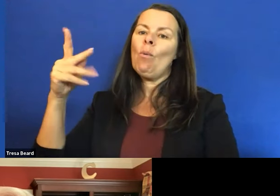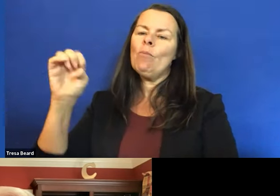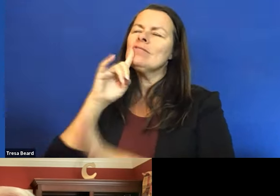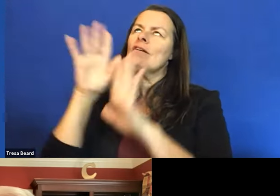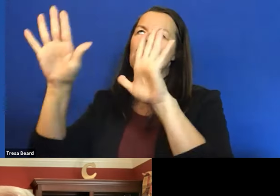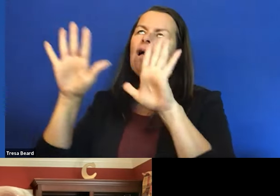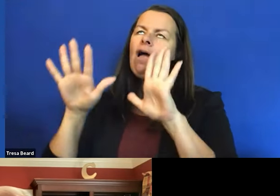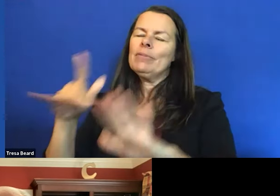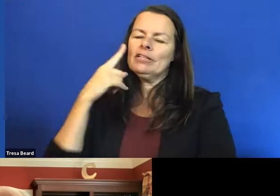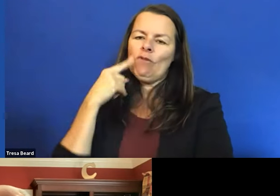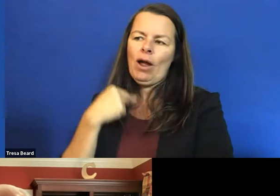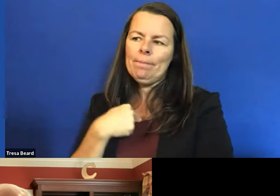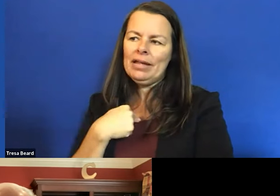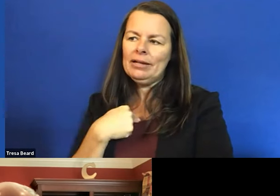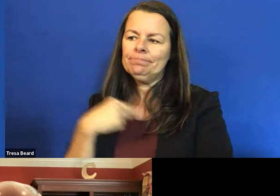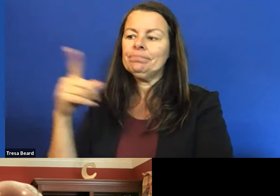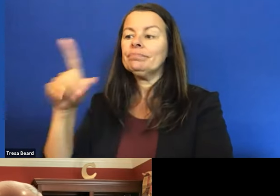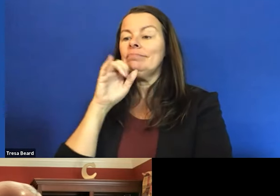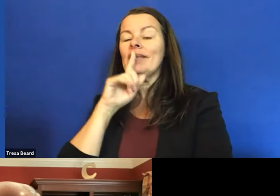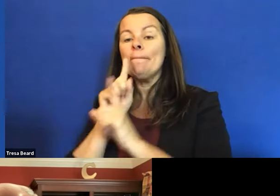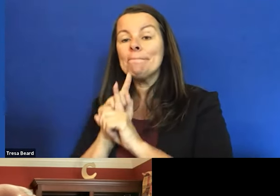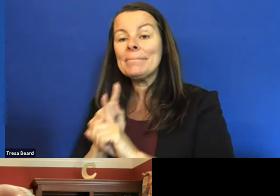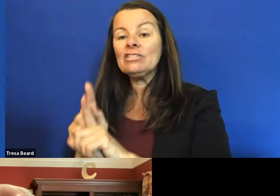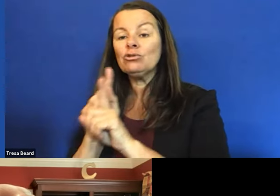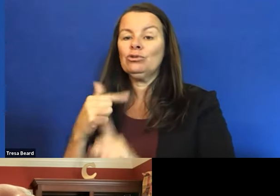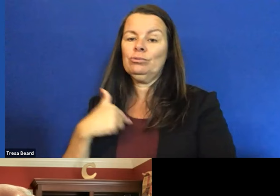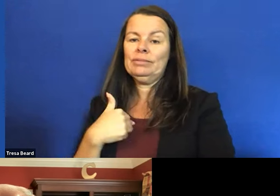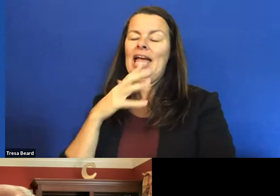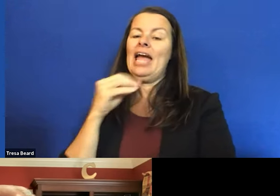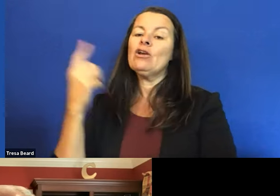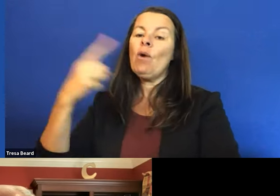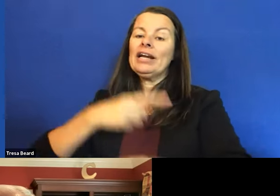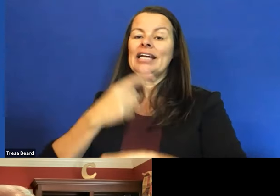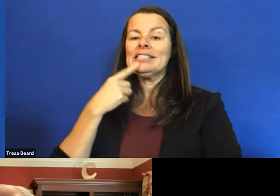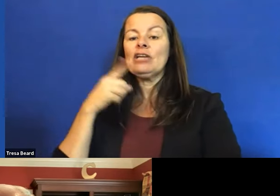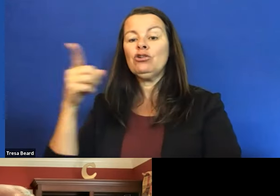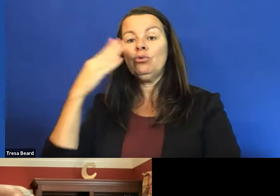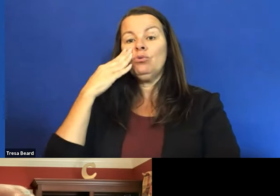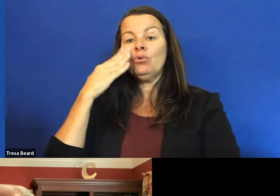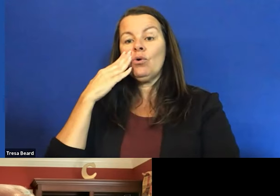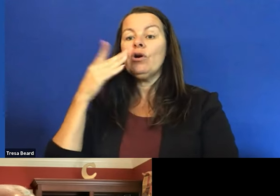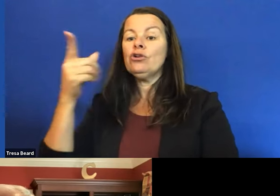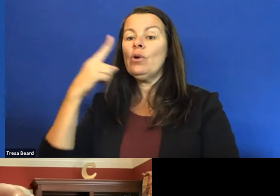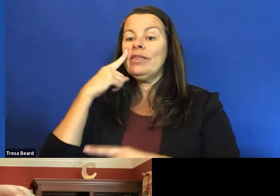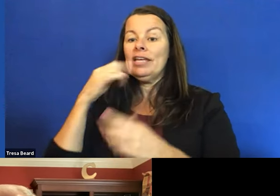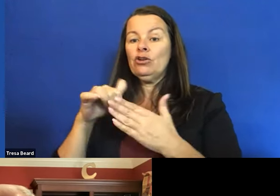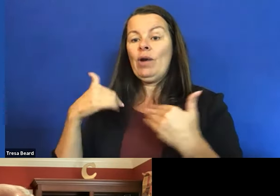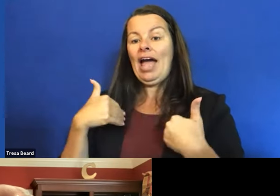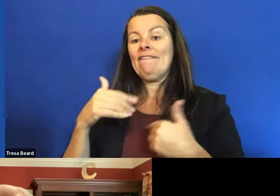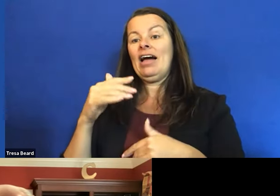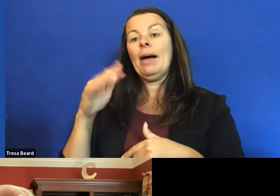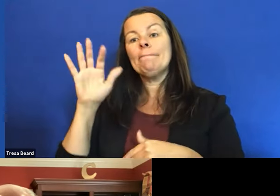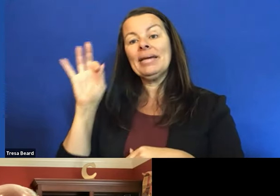a mentor to me. And he, one day he said, um, you know, Tony, you think you have a ministry and don't even practice in the church. A true